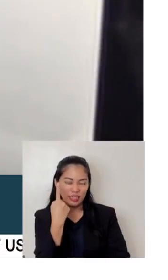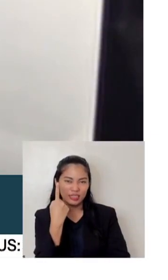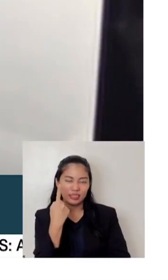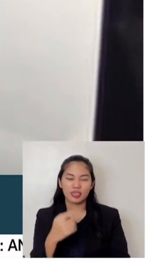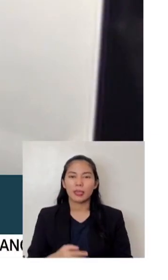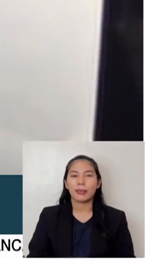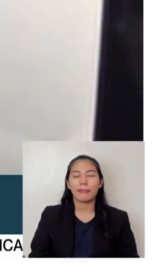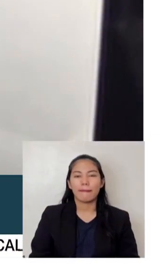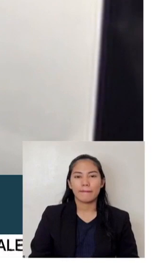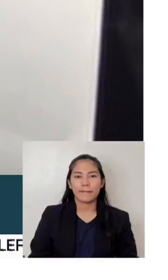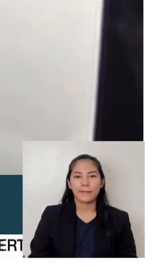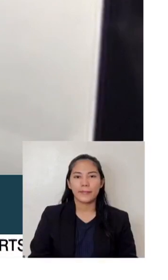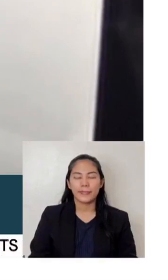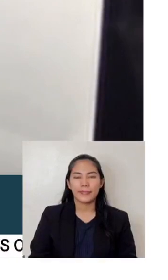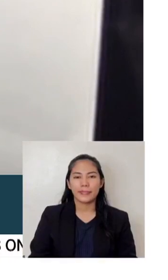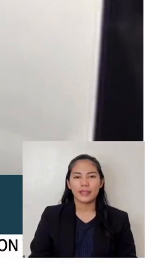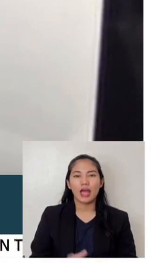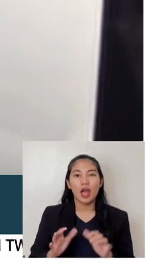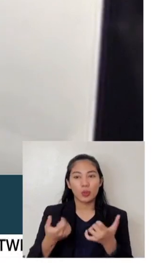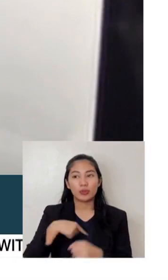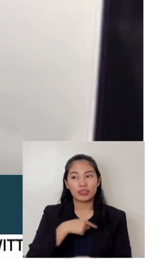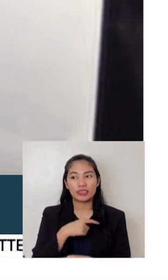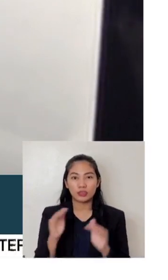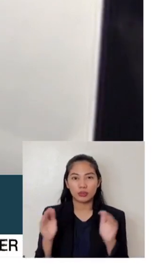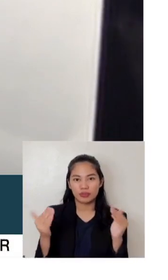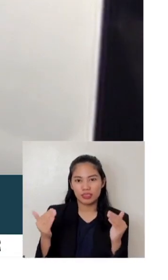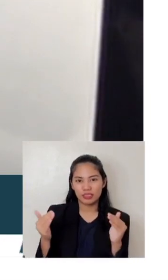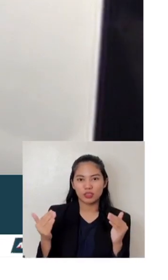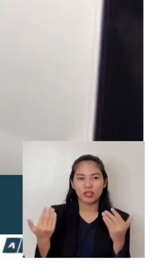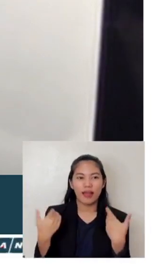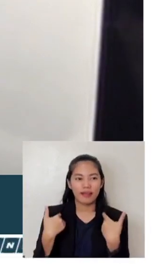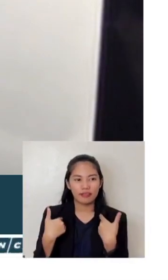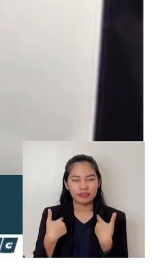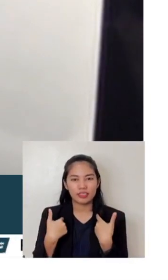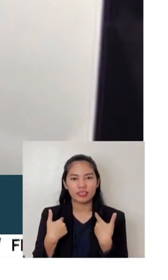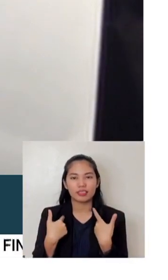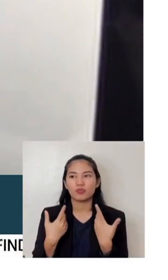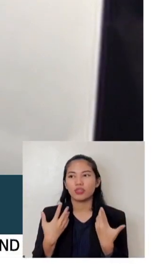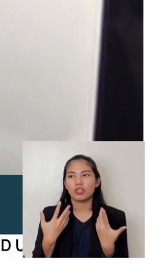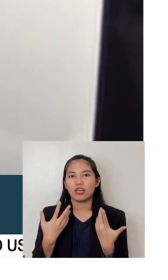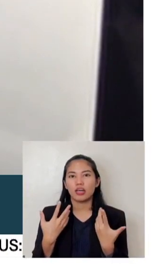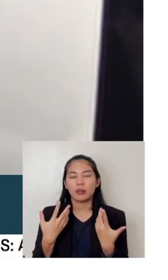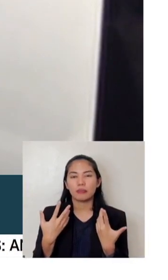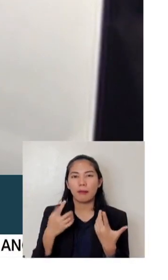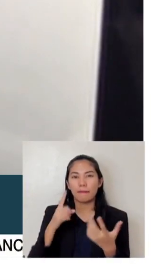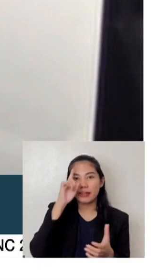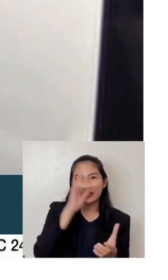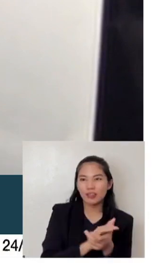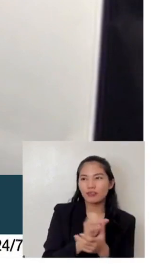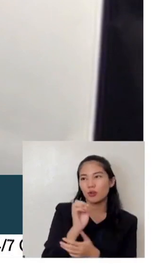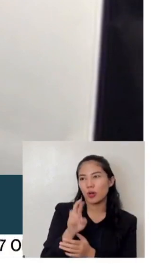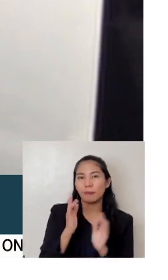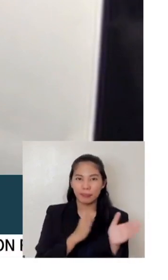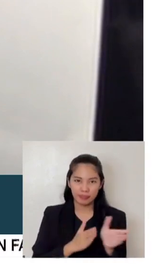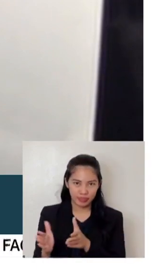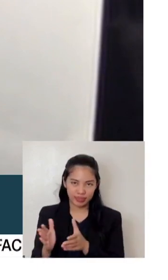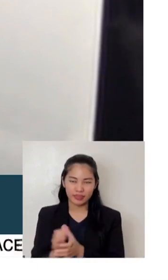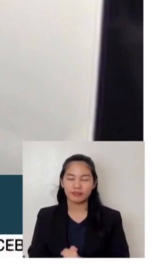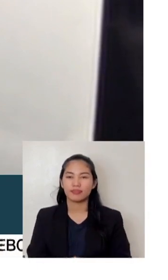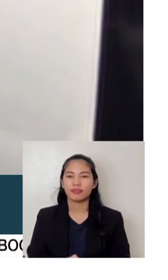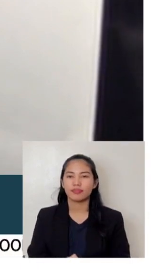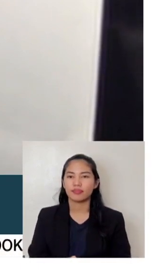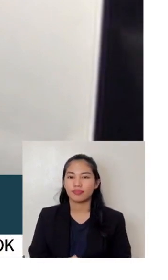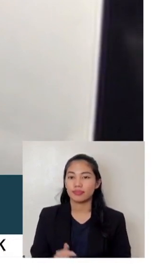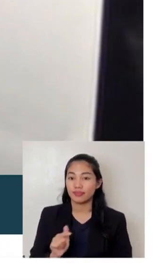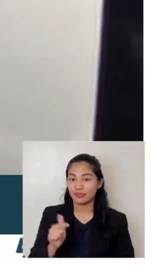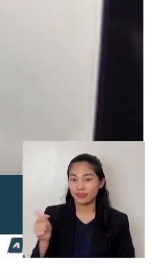How can we compare what they have in their heart and in their mind? Okay, Dr. July, your thoughts?